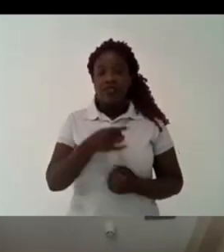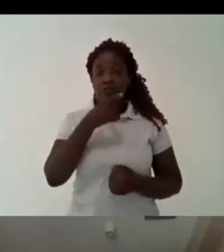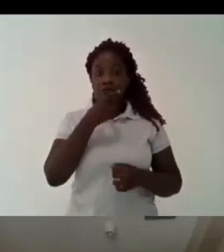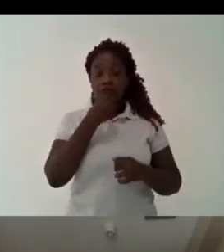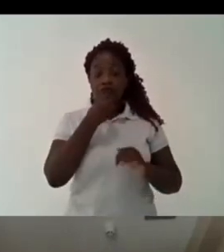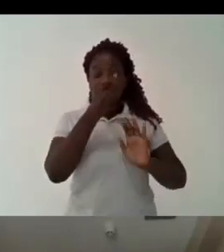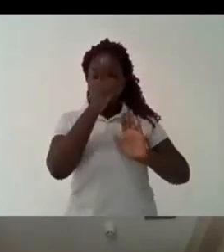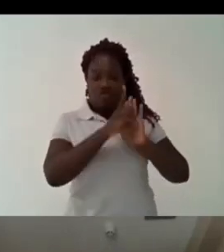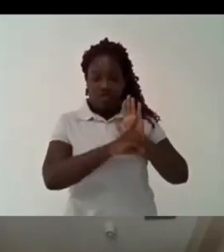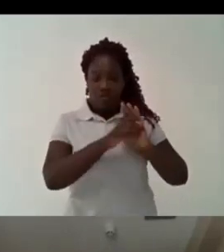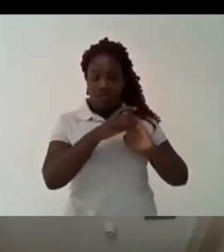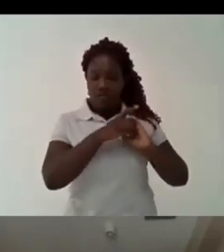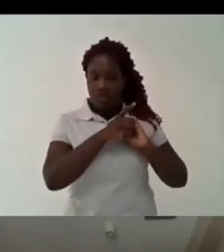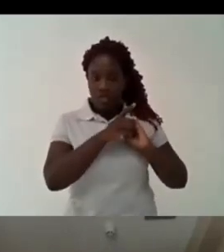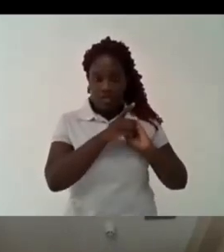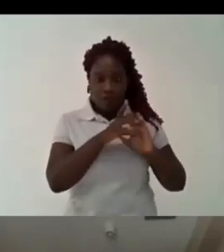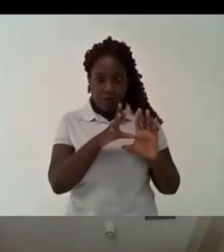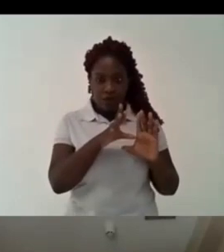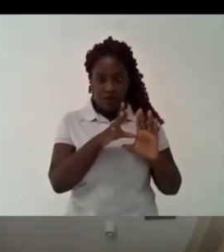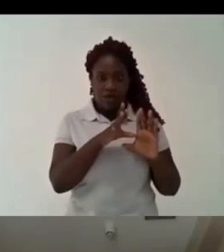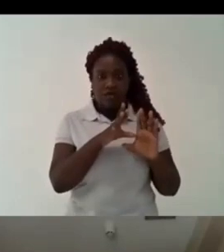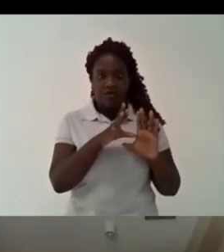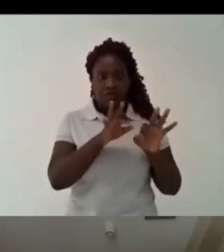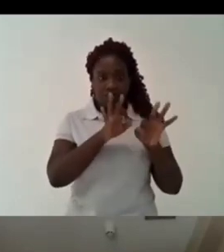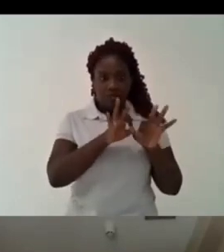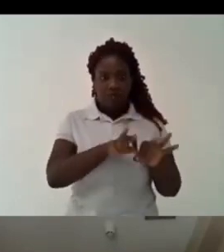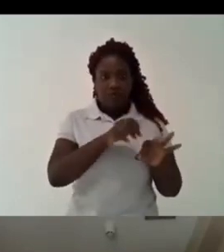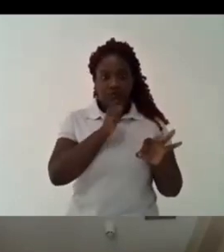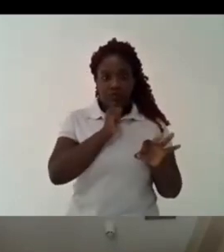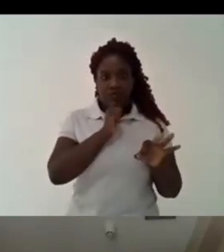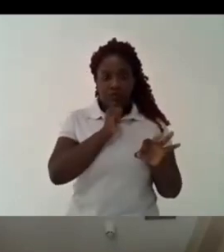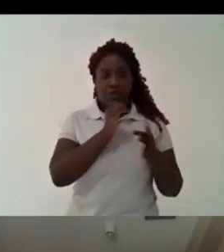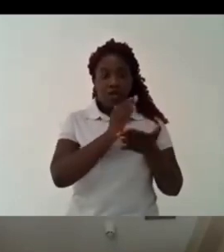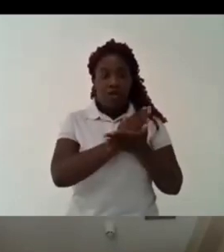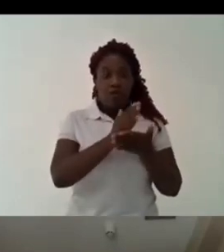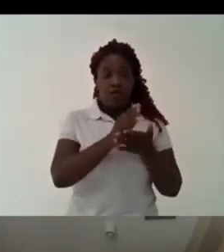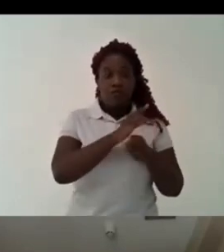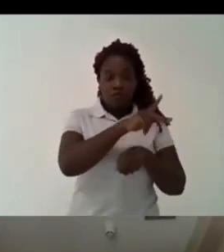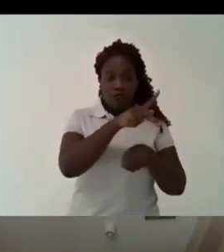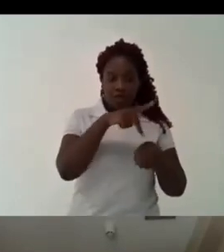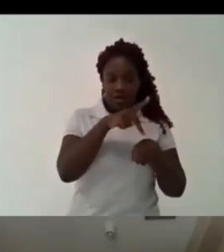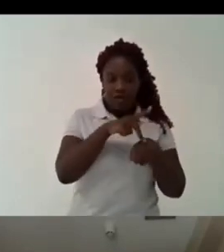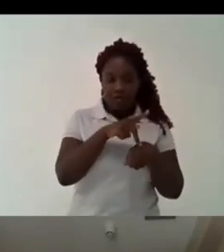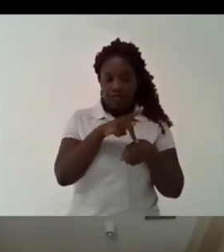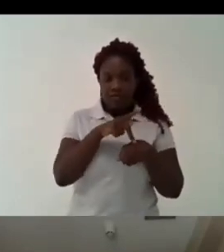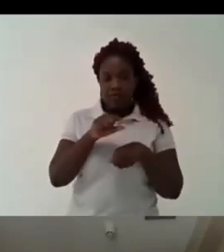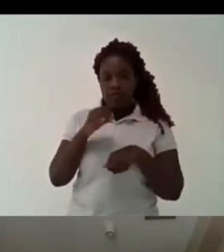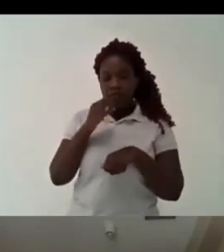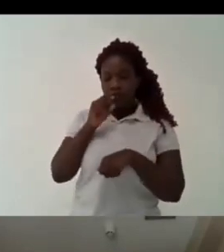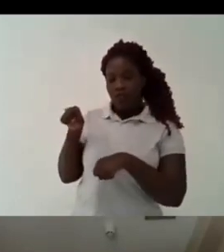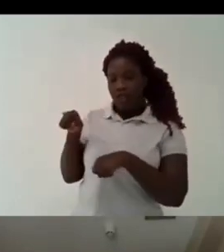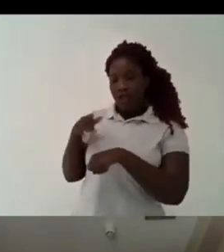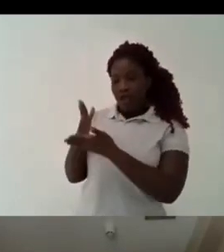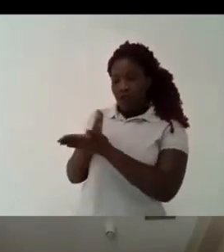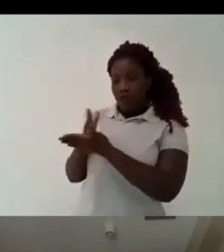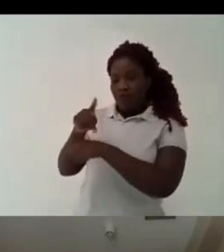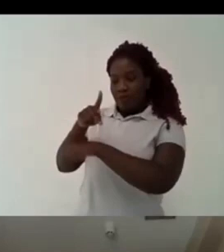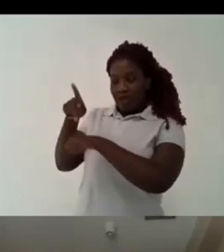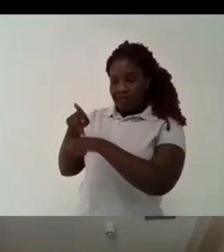and democratic rights that for some countries is already there